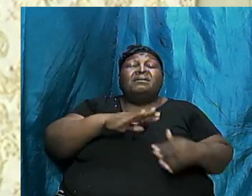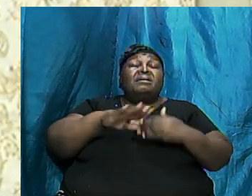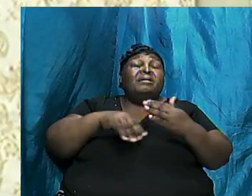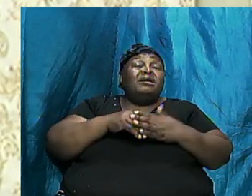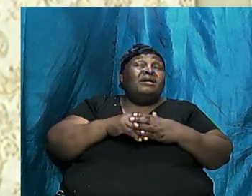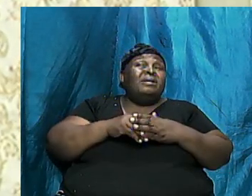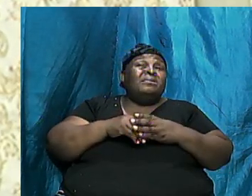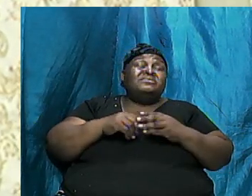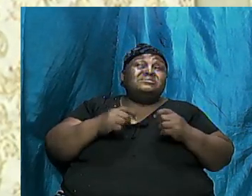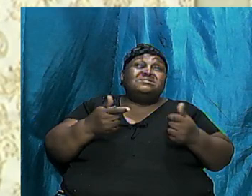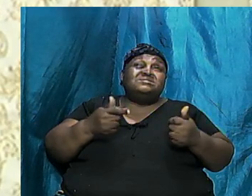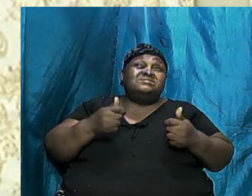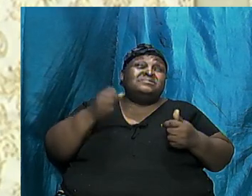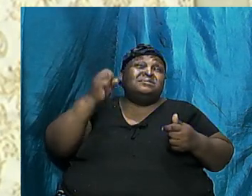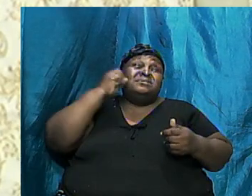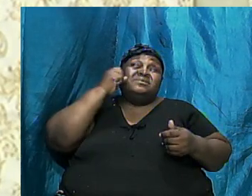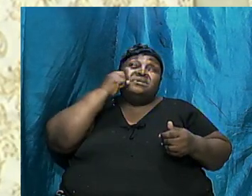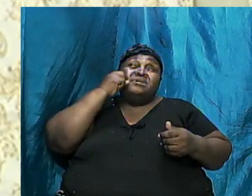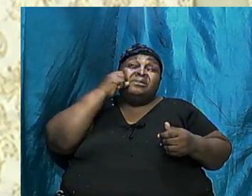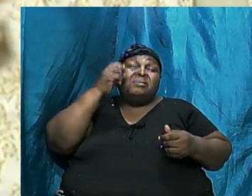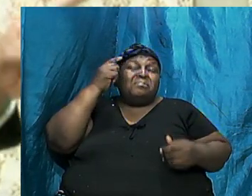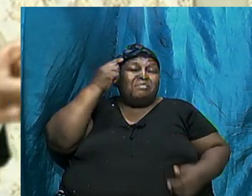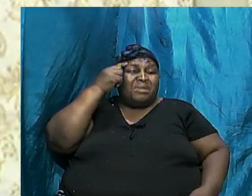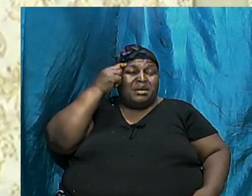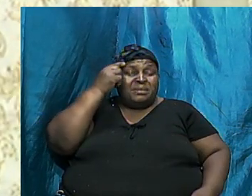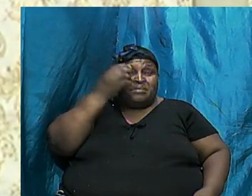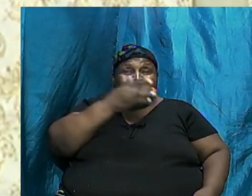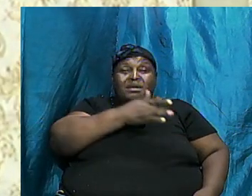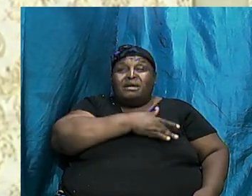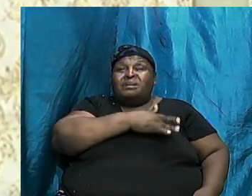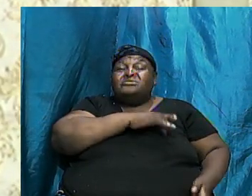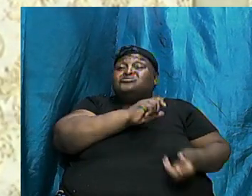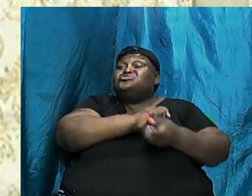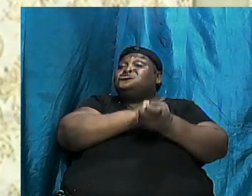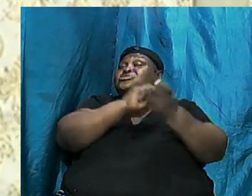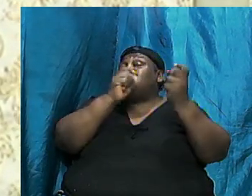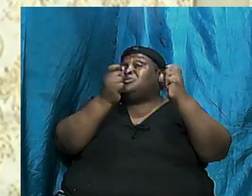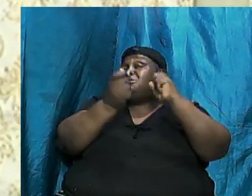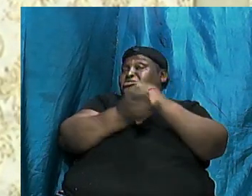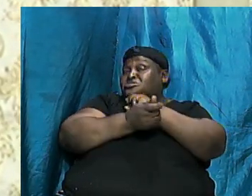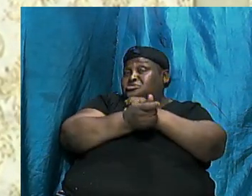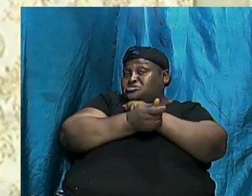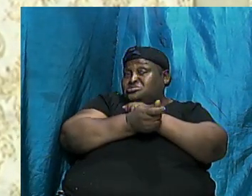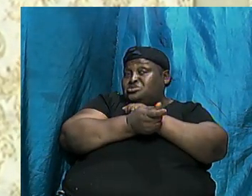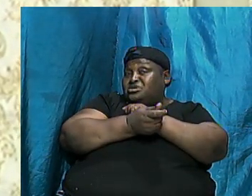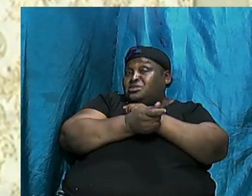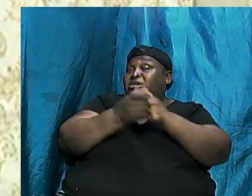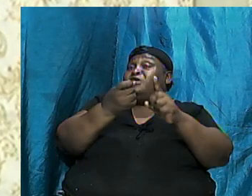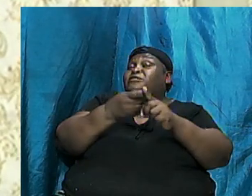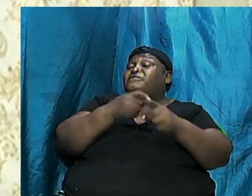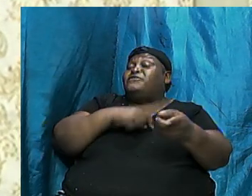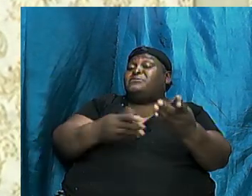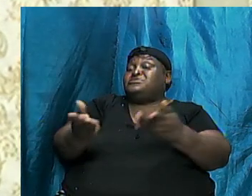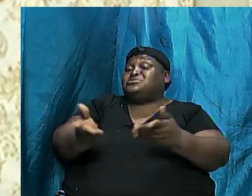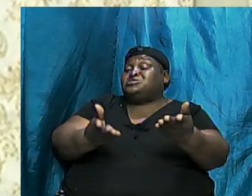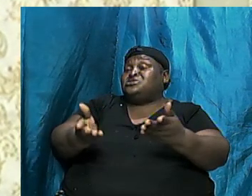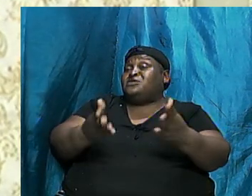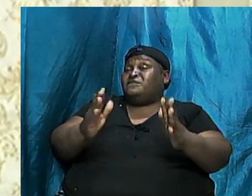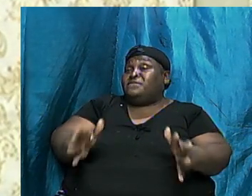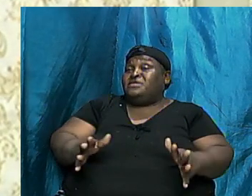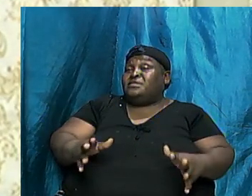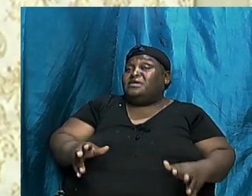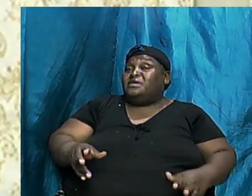Her Mind And Her Heart And Everything Was Turned From This Lady Remember The Story When She Ran Around